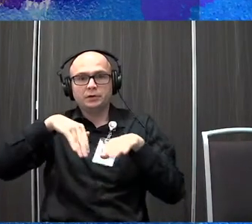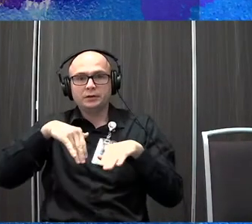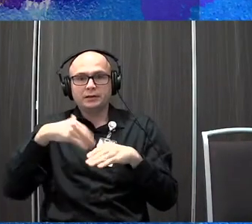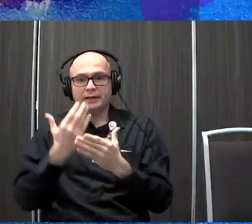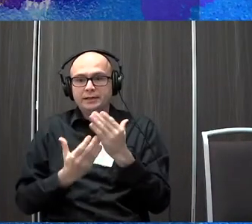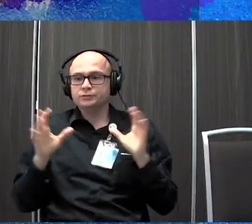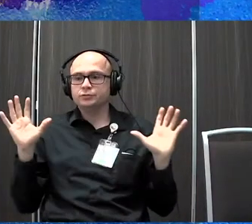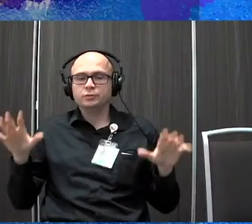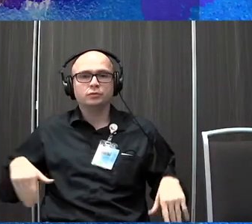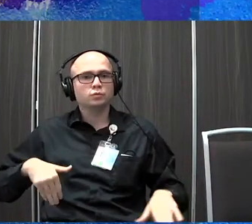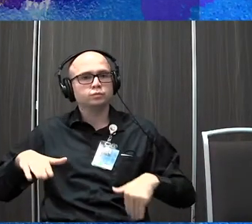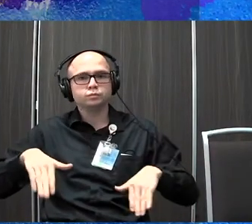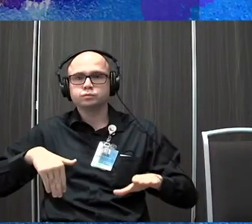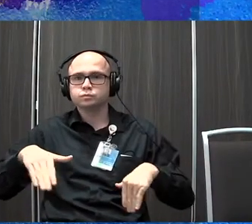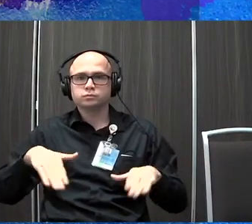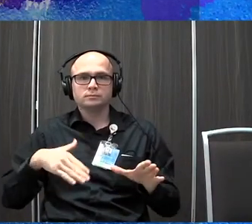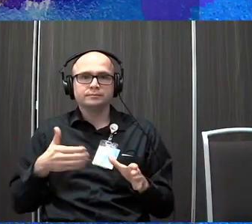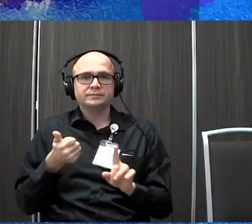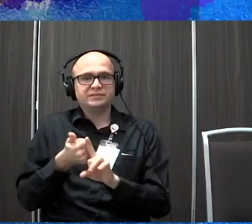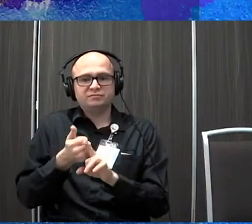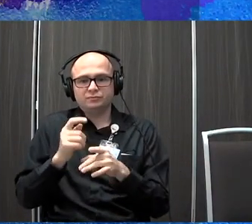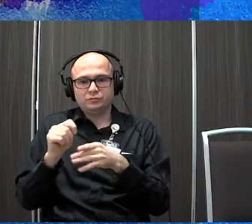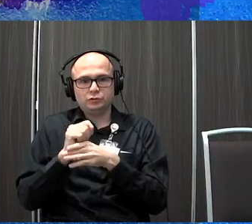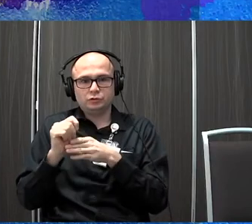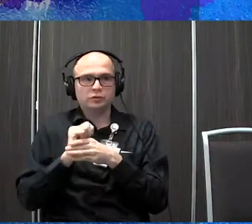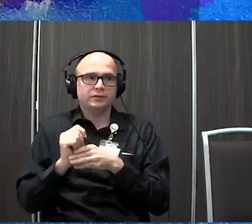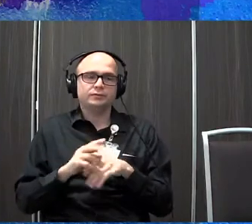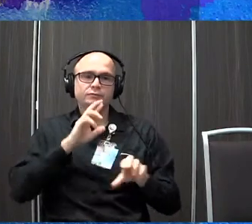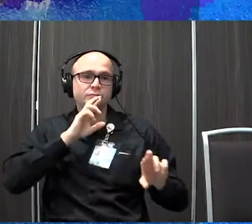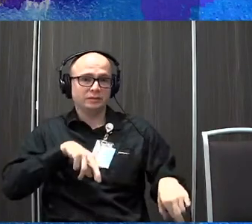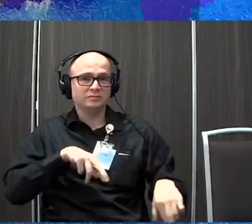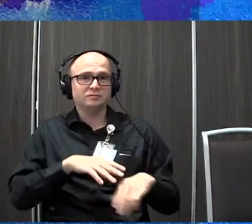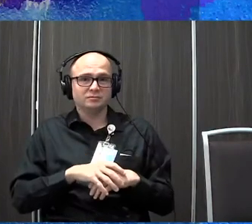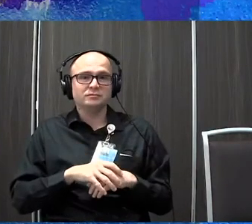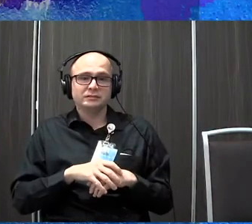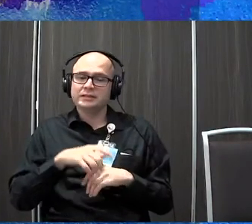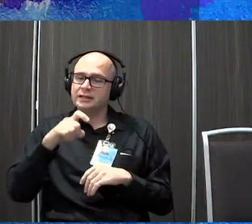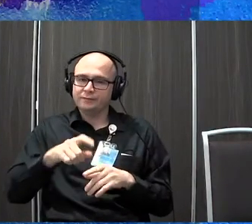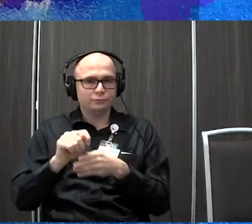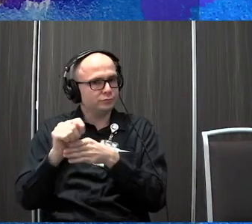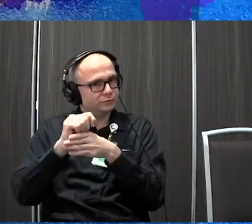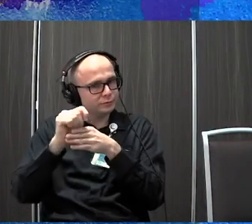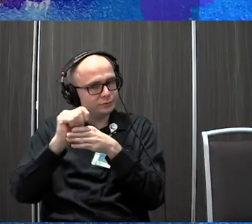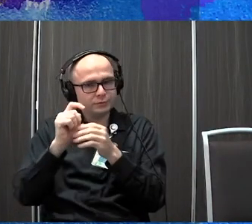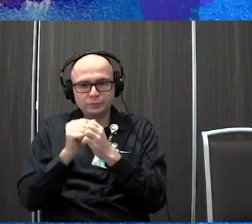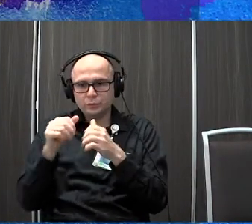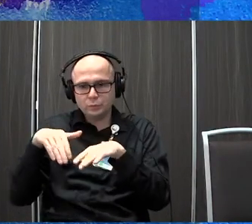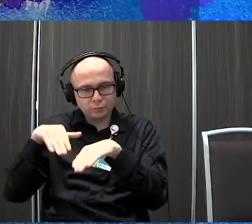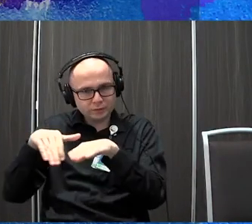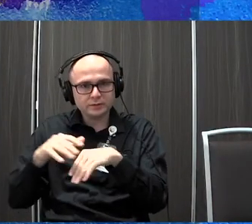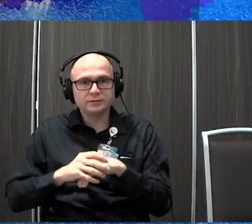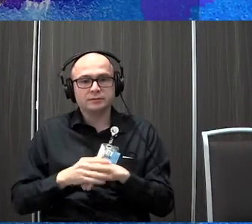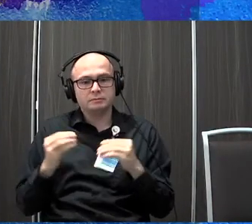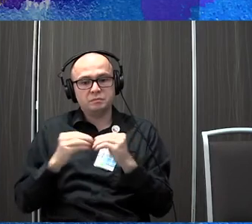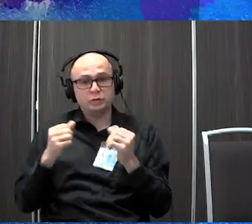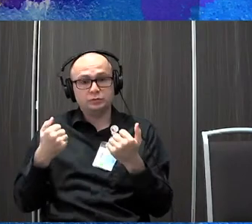hands free in order for them to, to train, um, that reflex. And so we have to provide a lot of training with the walking, um, giving them more